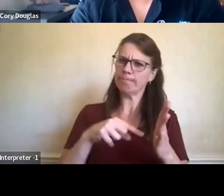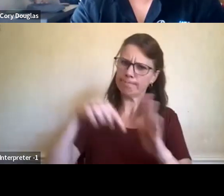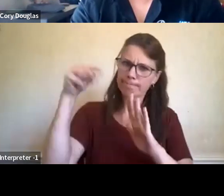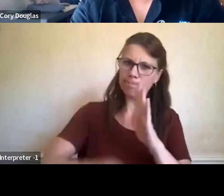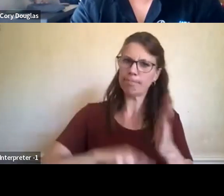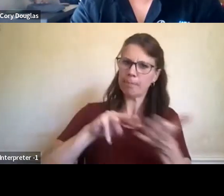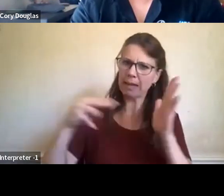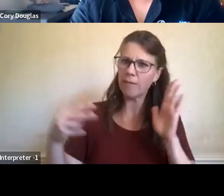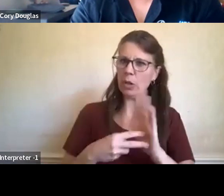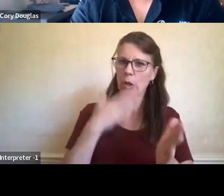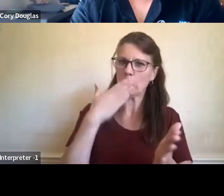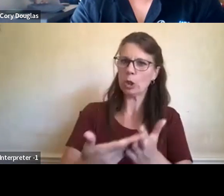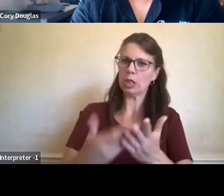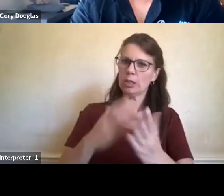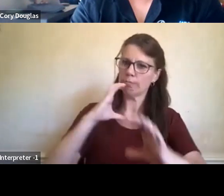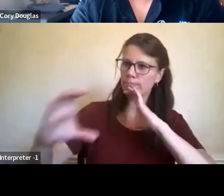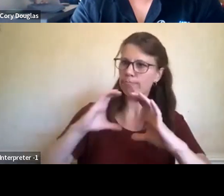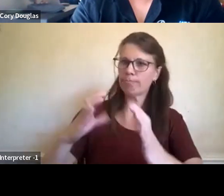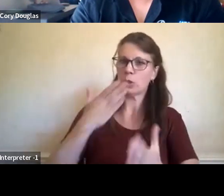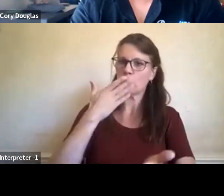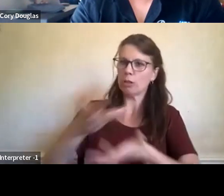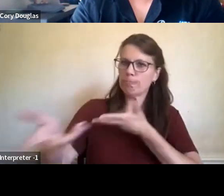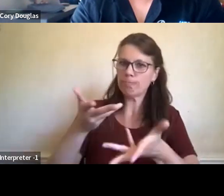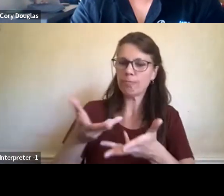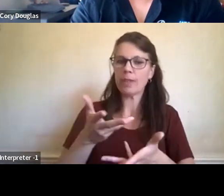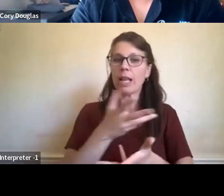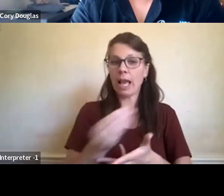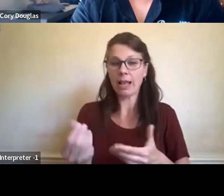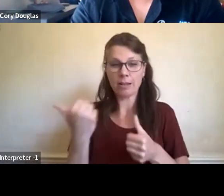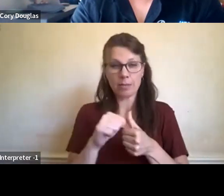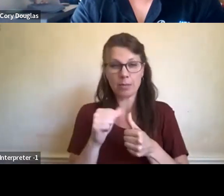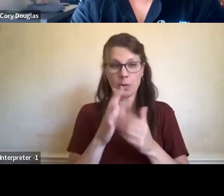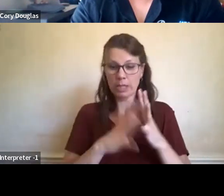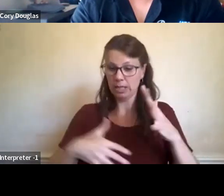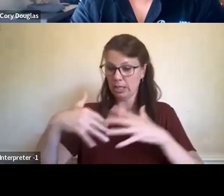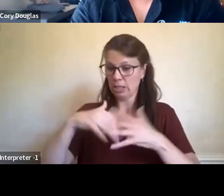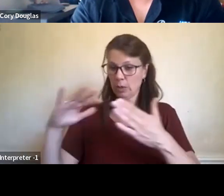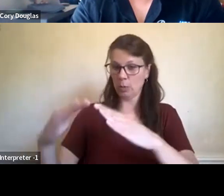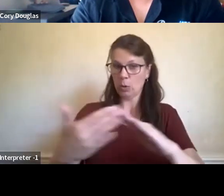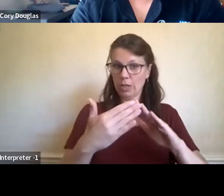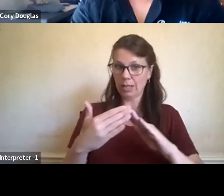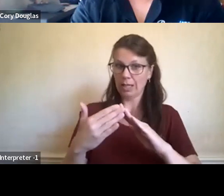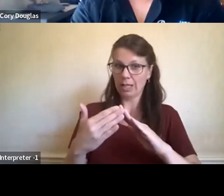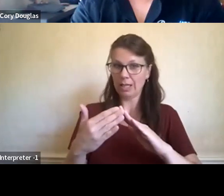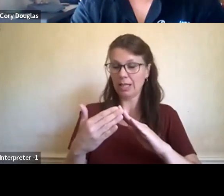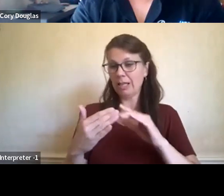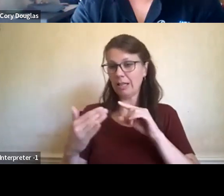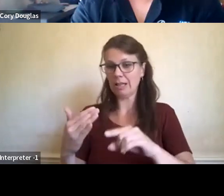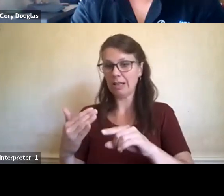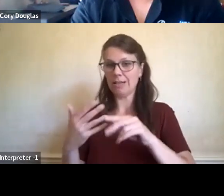communities and keeping in mind that indigenous communities, um, aren't defined by like an on-off reserve